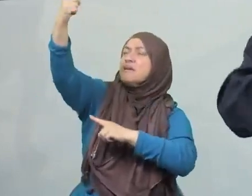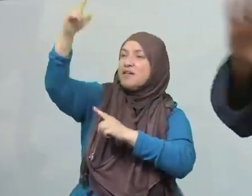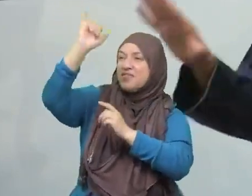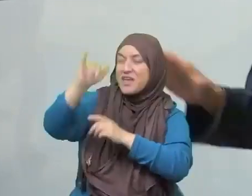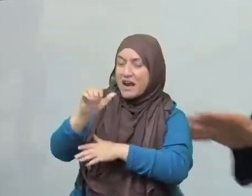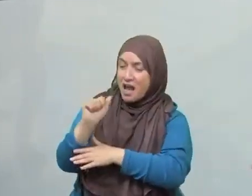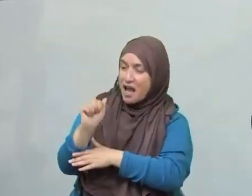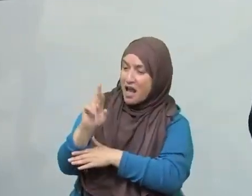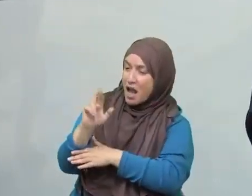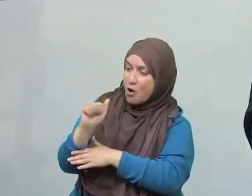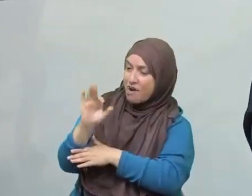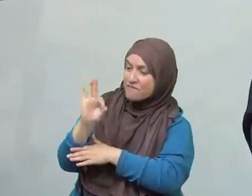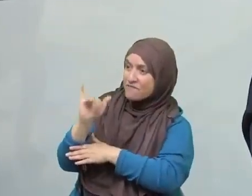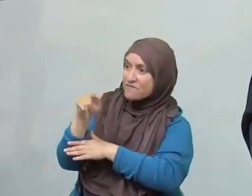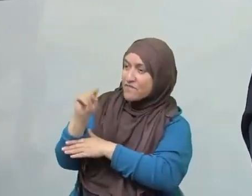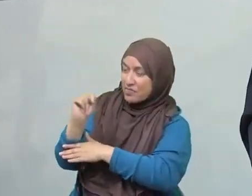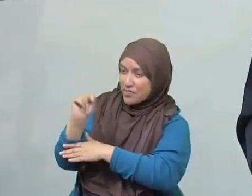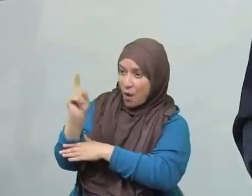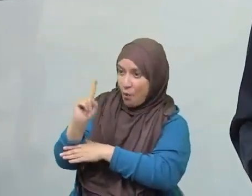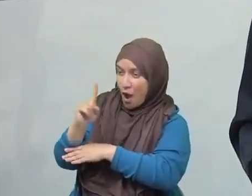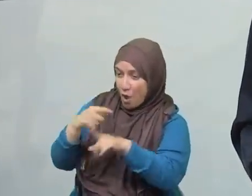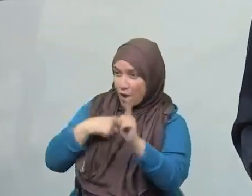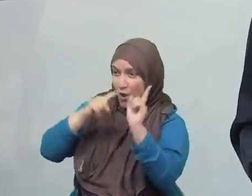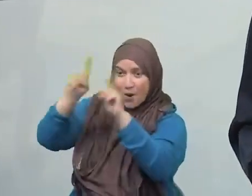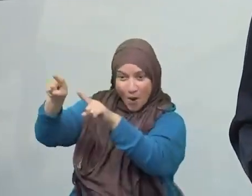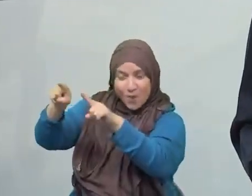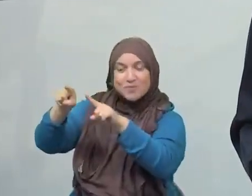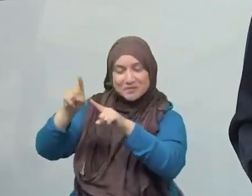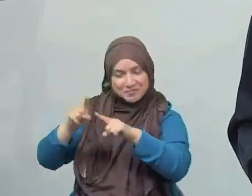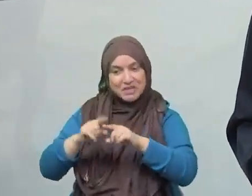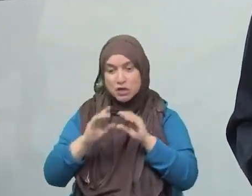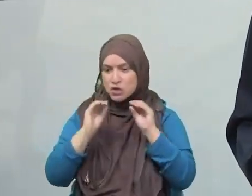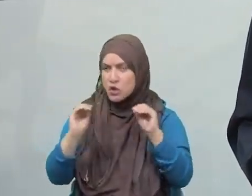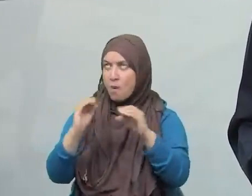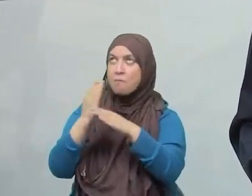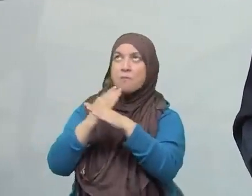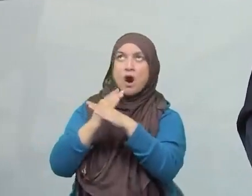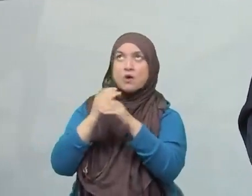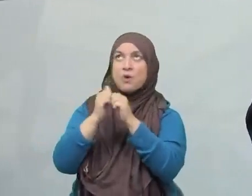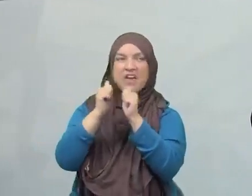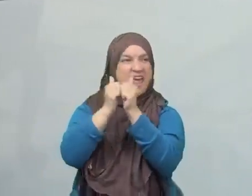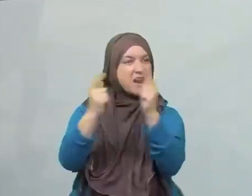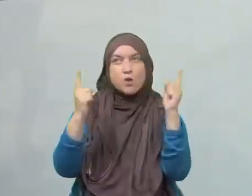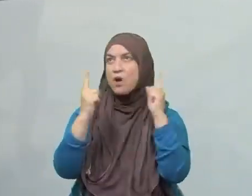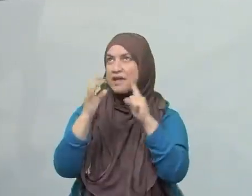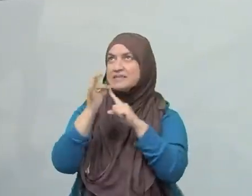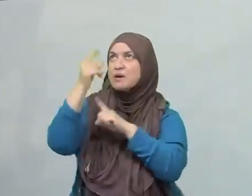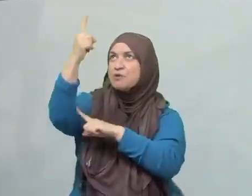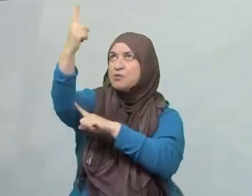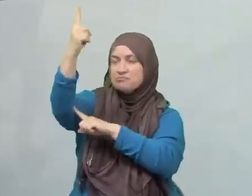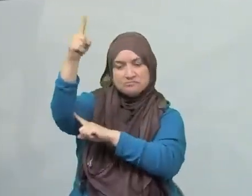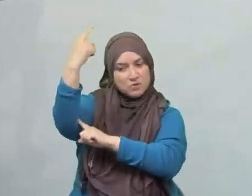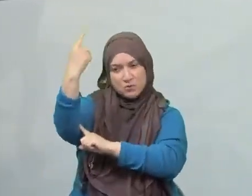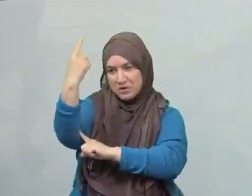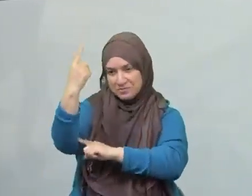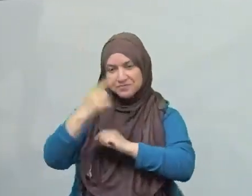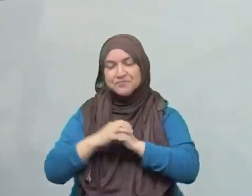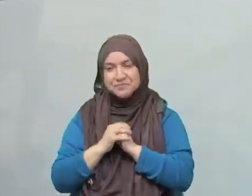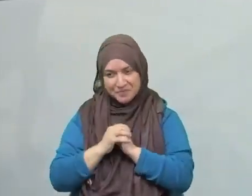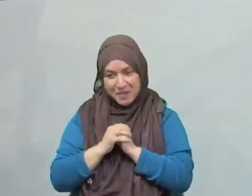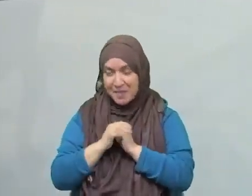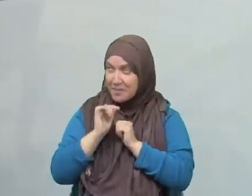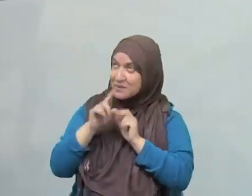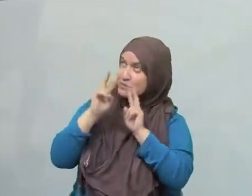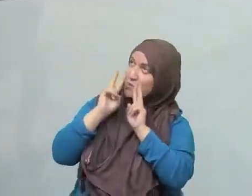who has dominion over all things. He has no partner, he has no equal, he is the only one worth seeking and the only one who